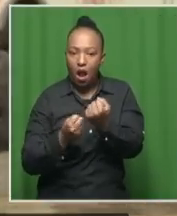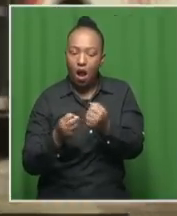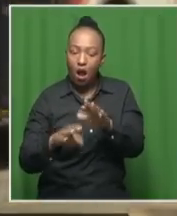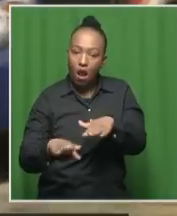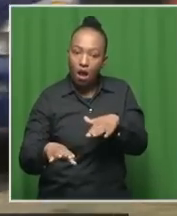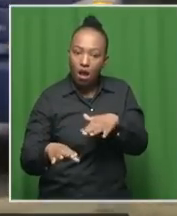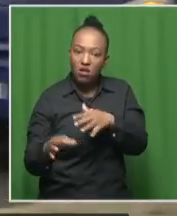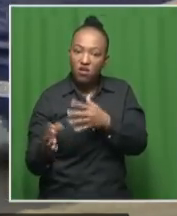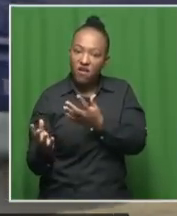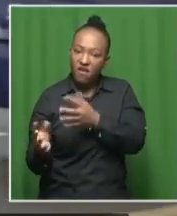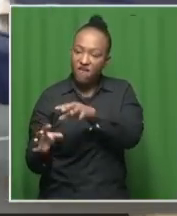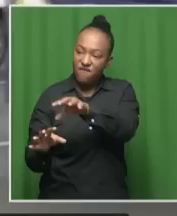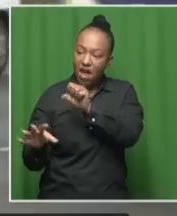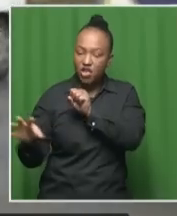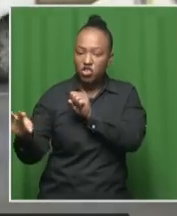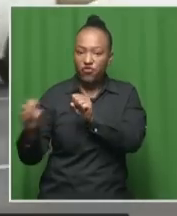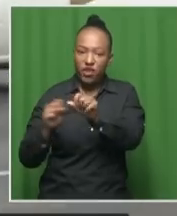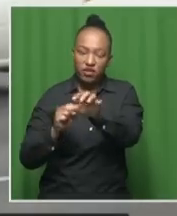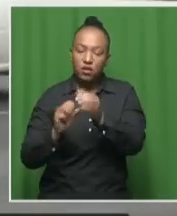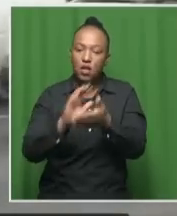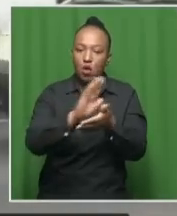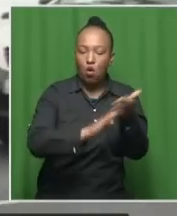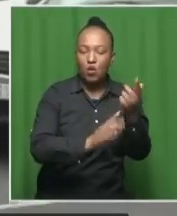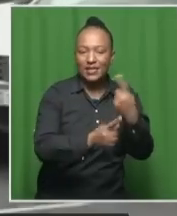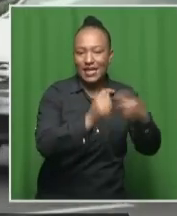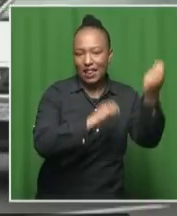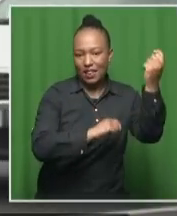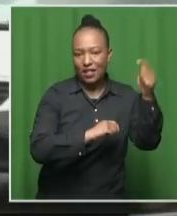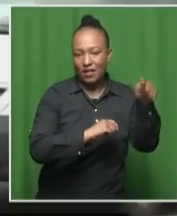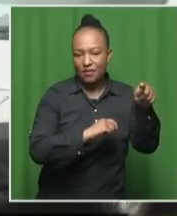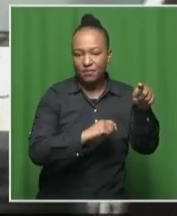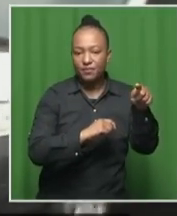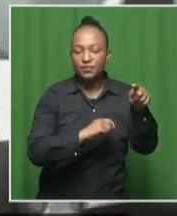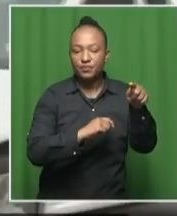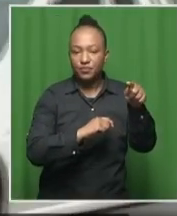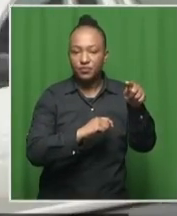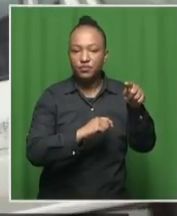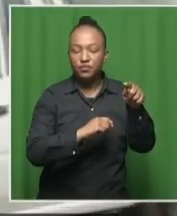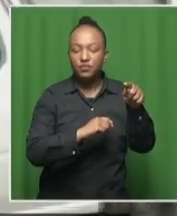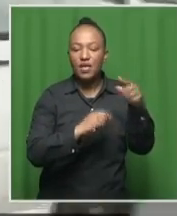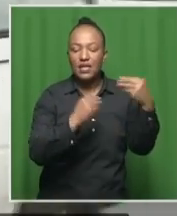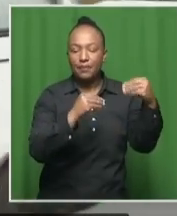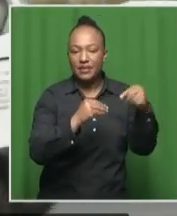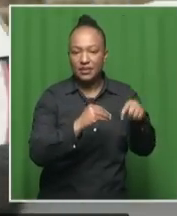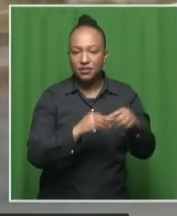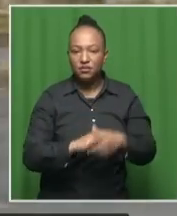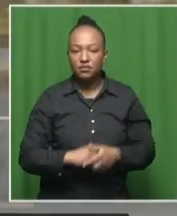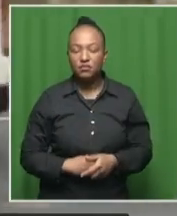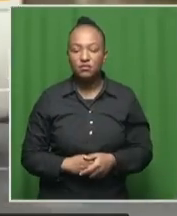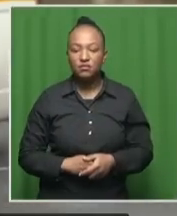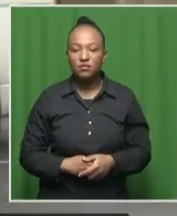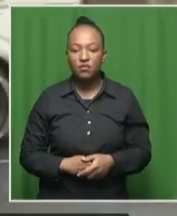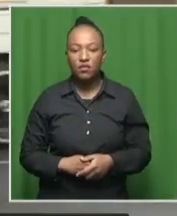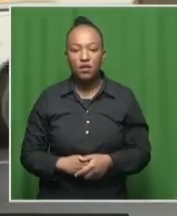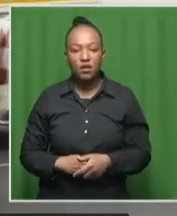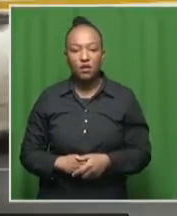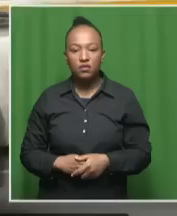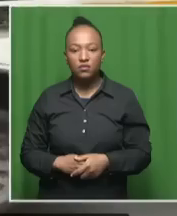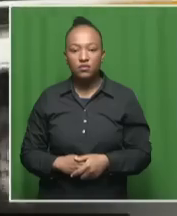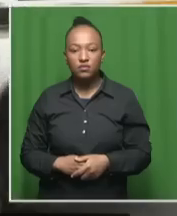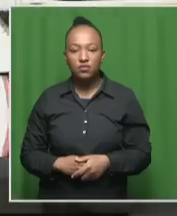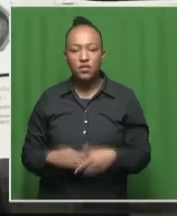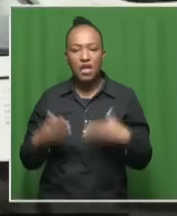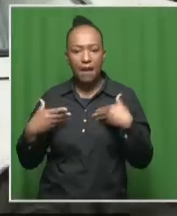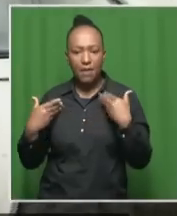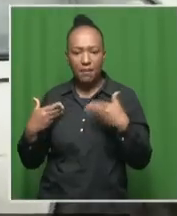collecting that gold and go and sell it into the market. I'm glad that you, on top of the